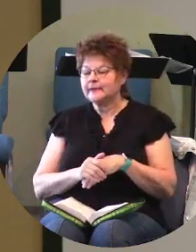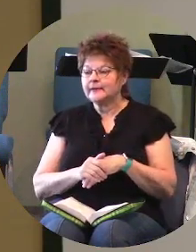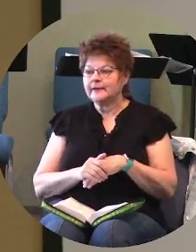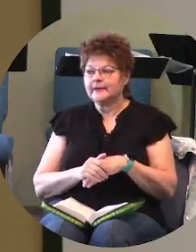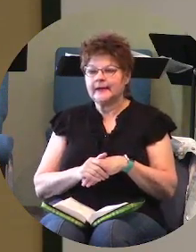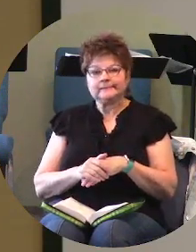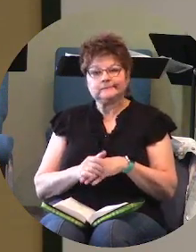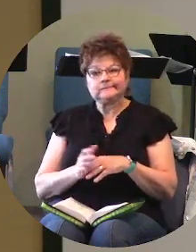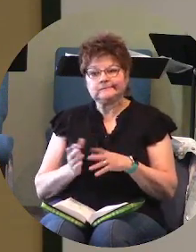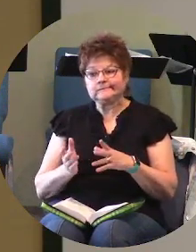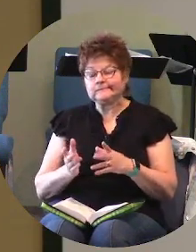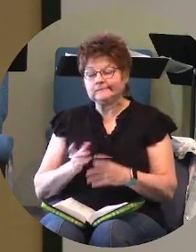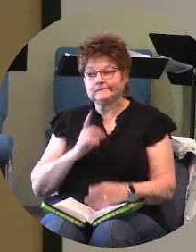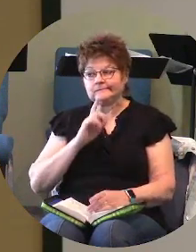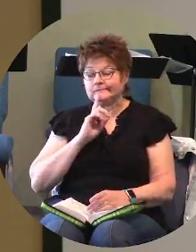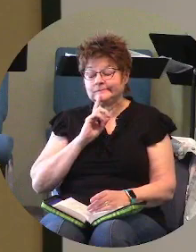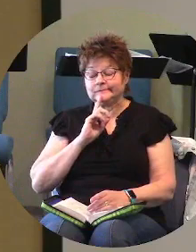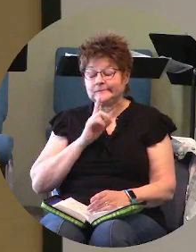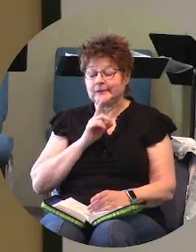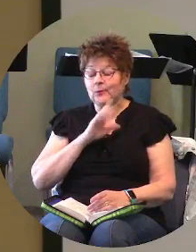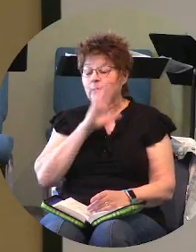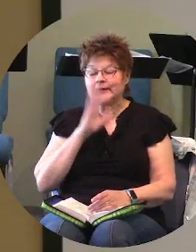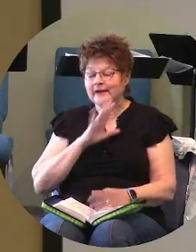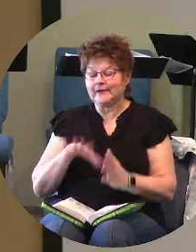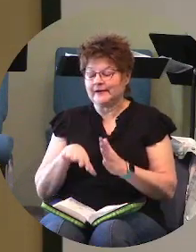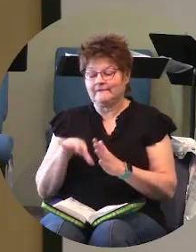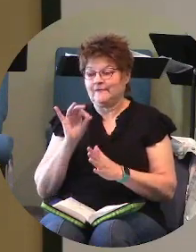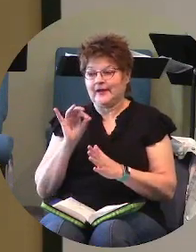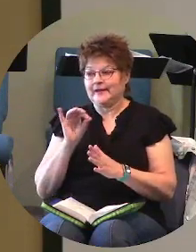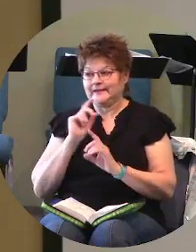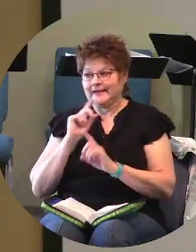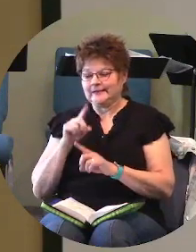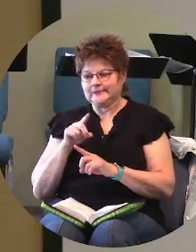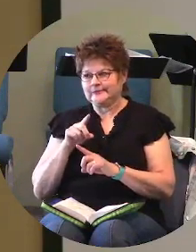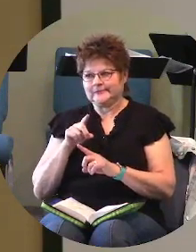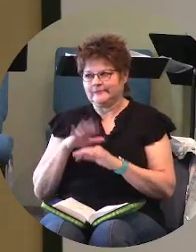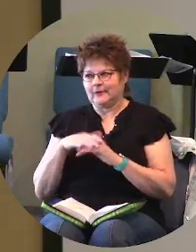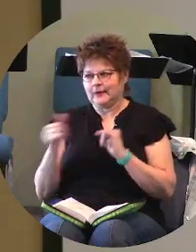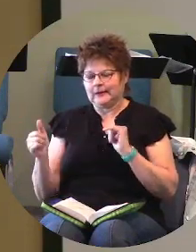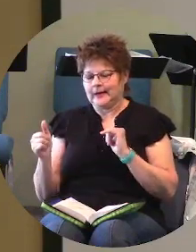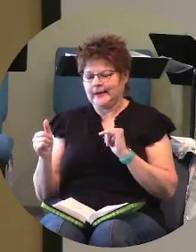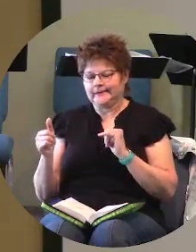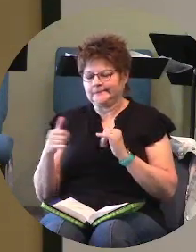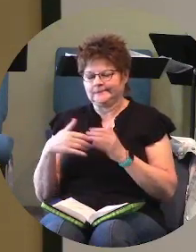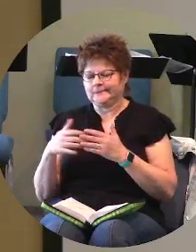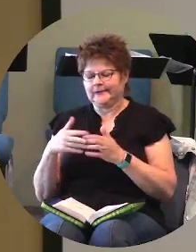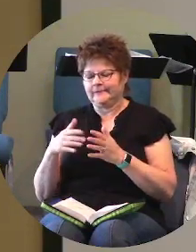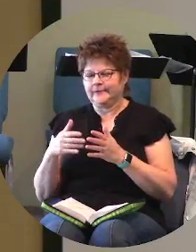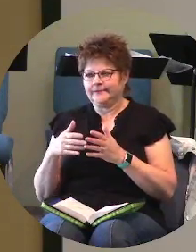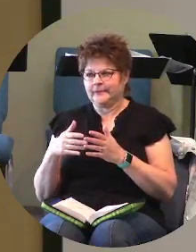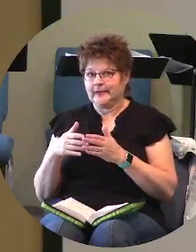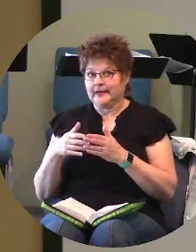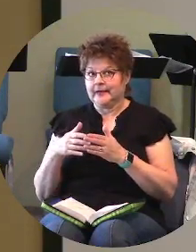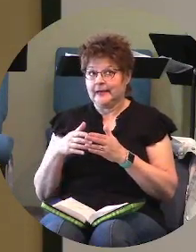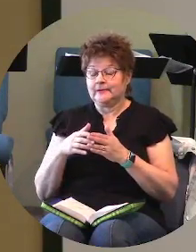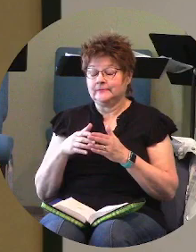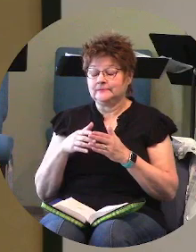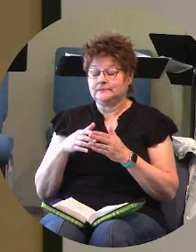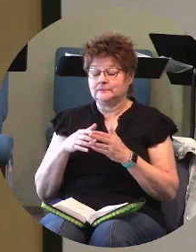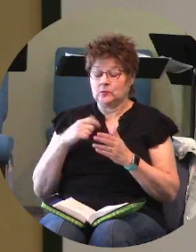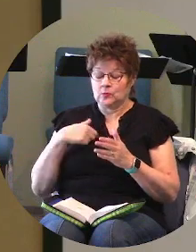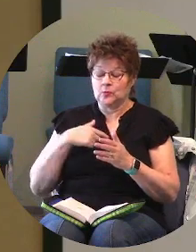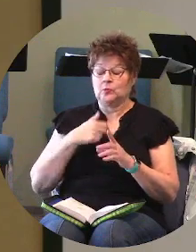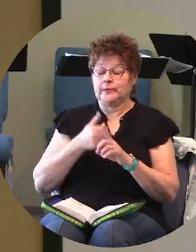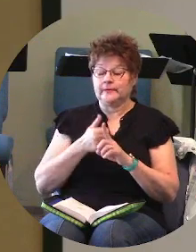quite simply we'll never find the answers there and as his kids as the church as